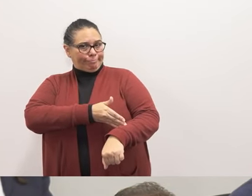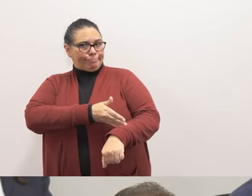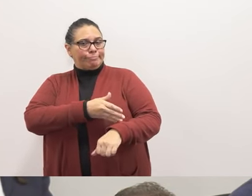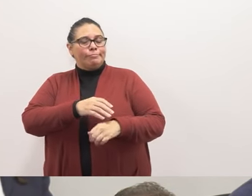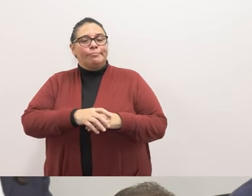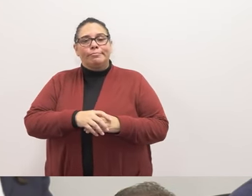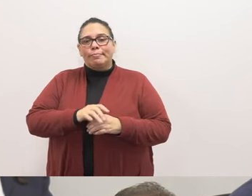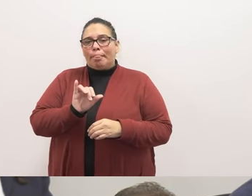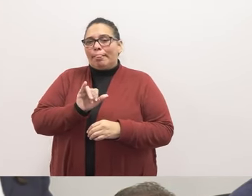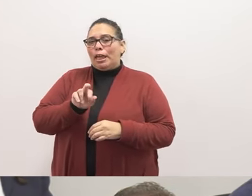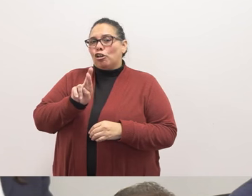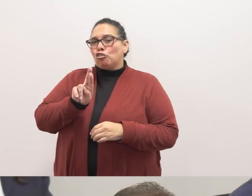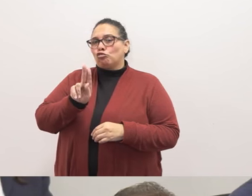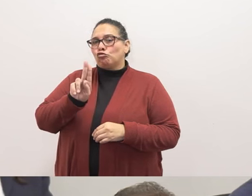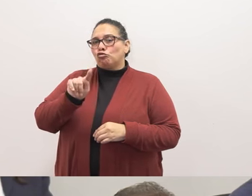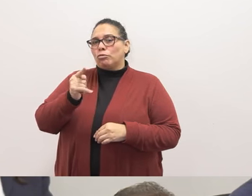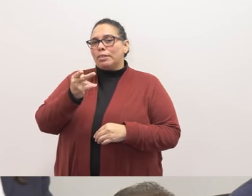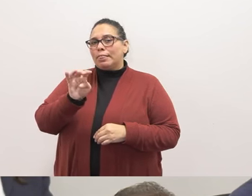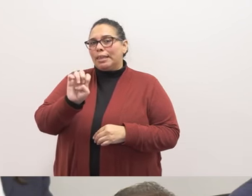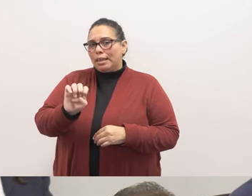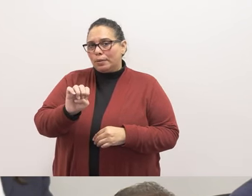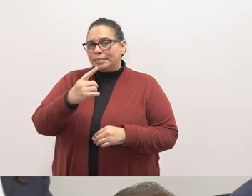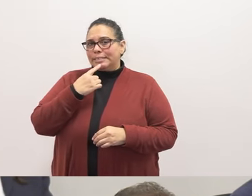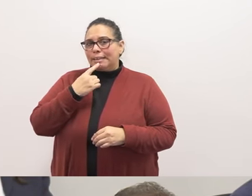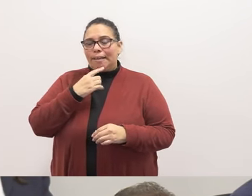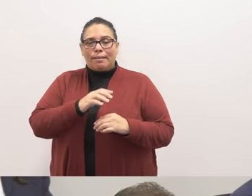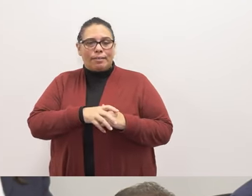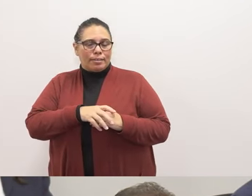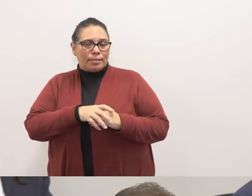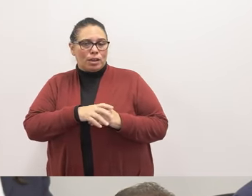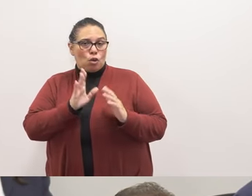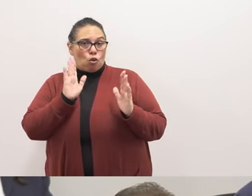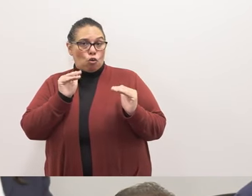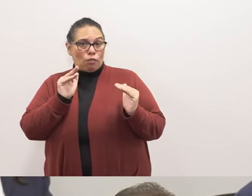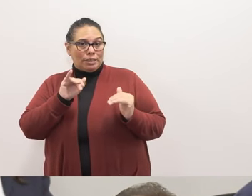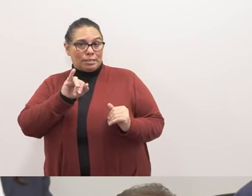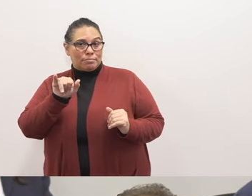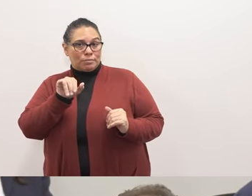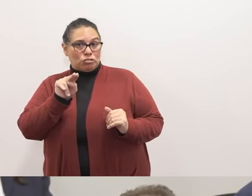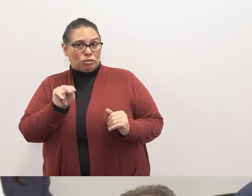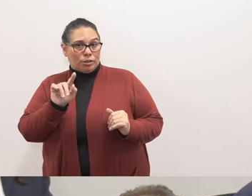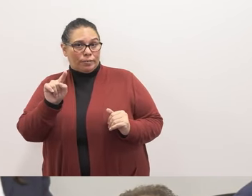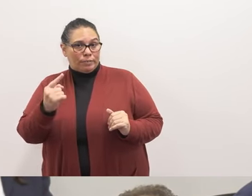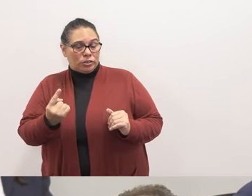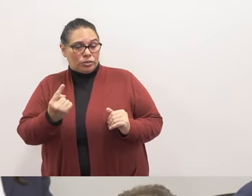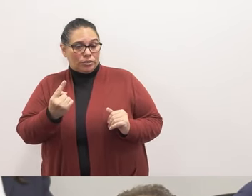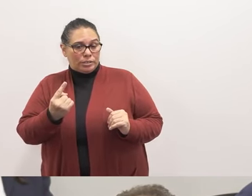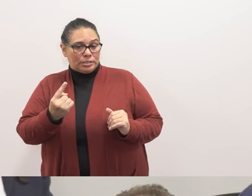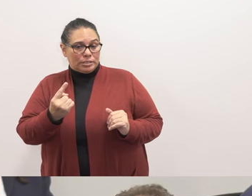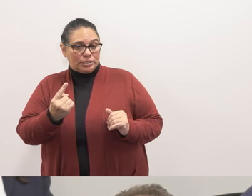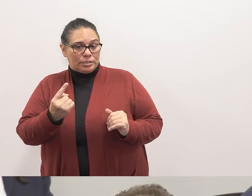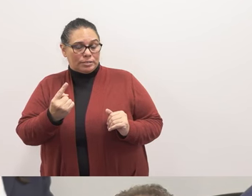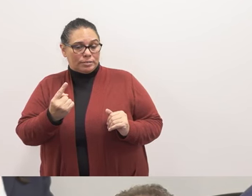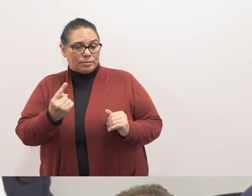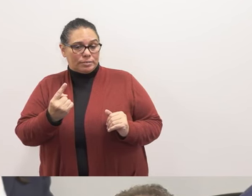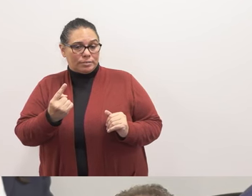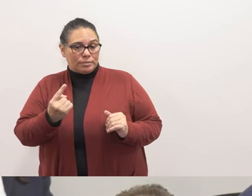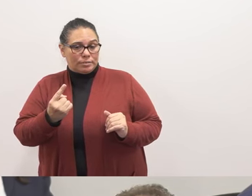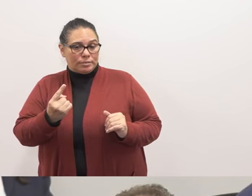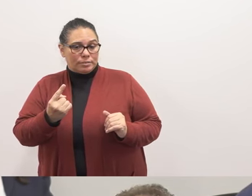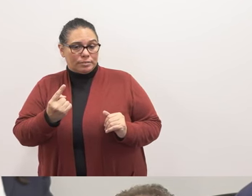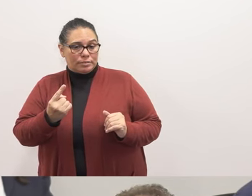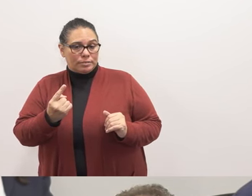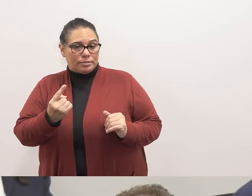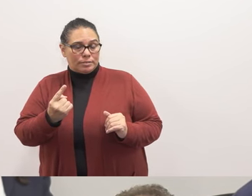saying. So hopefully, by January 1st, when it is made legal,